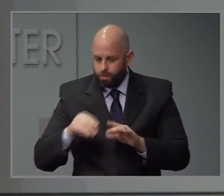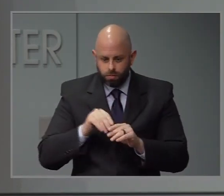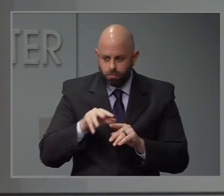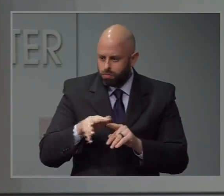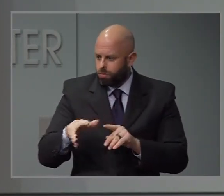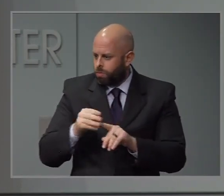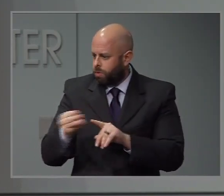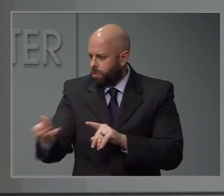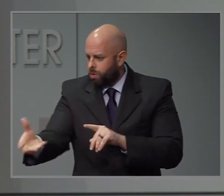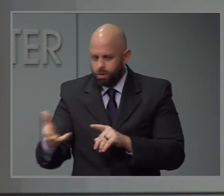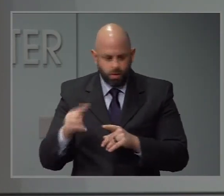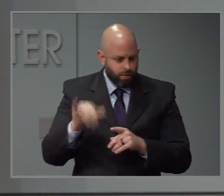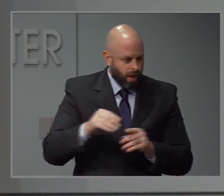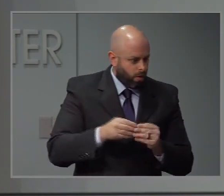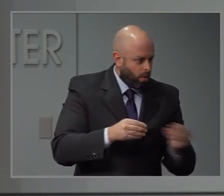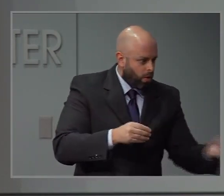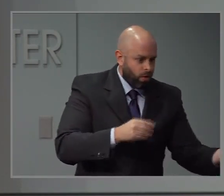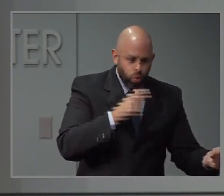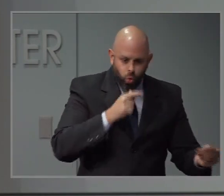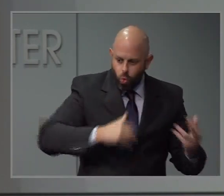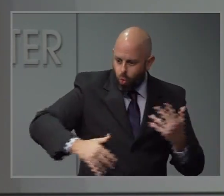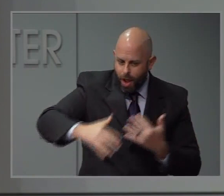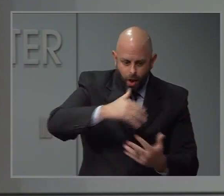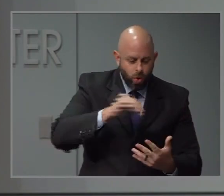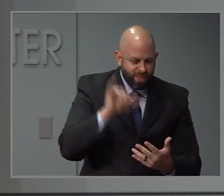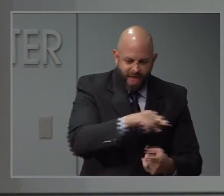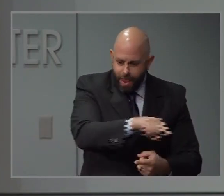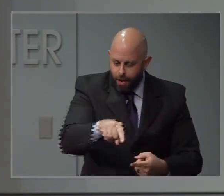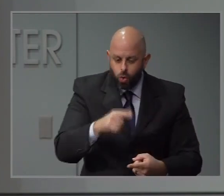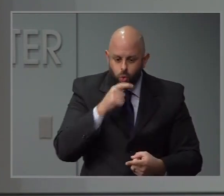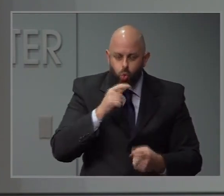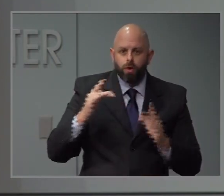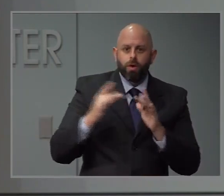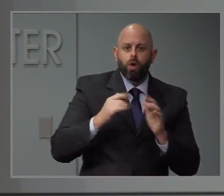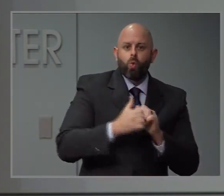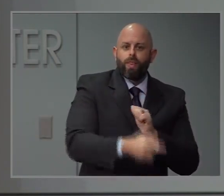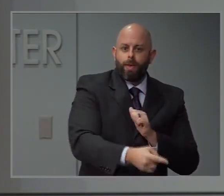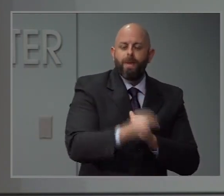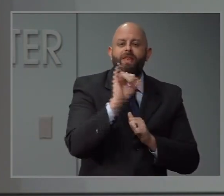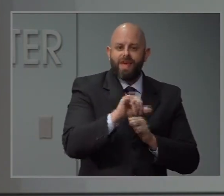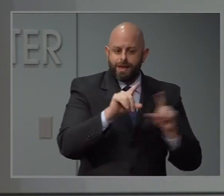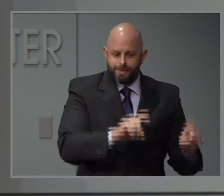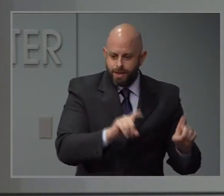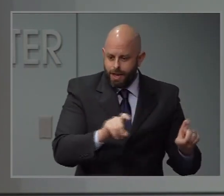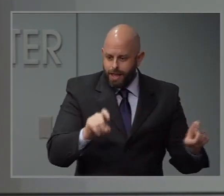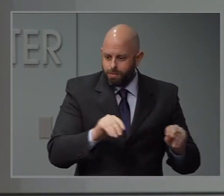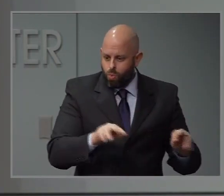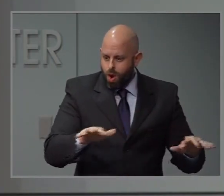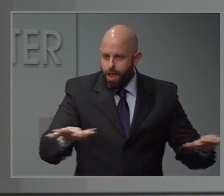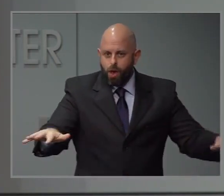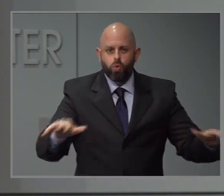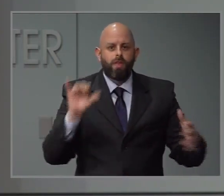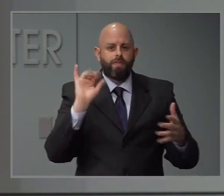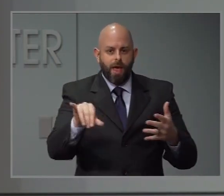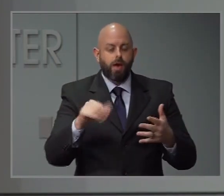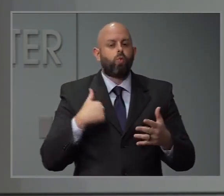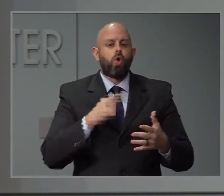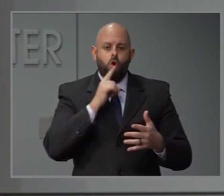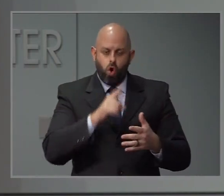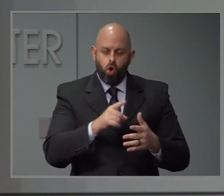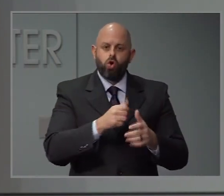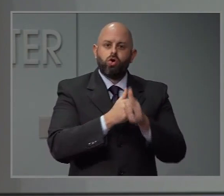I think you're definitely right in pointing out that these are settings where viral spread is more likely. It is certainly settings that we are tracking